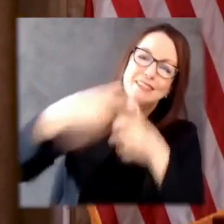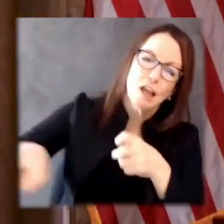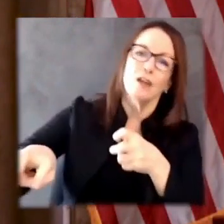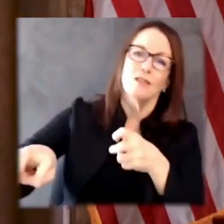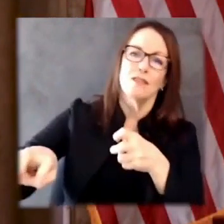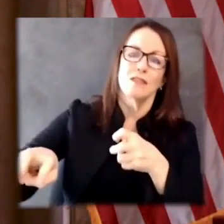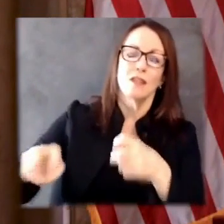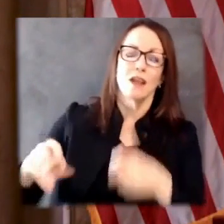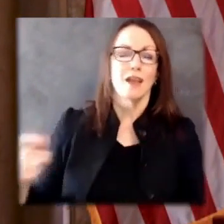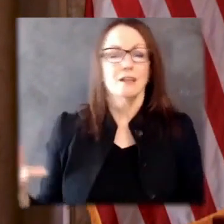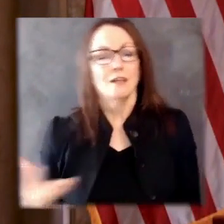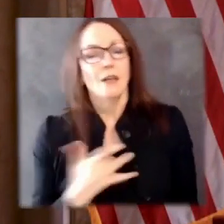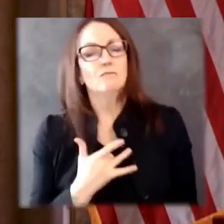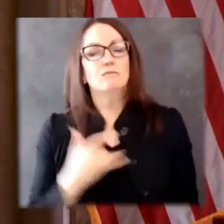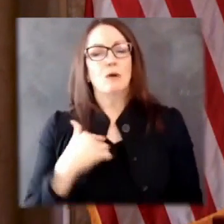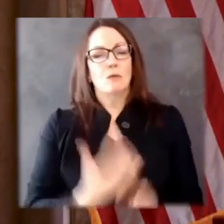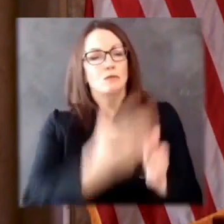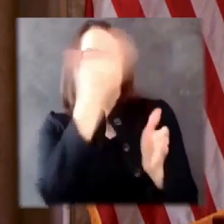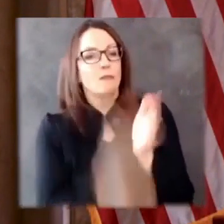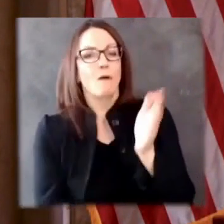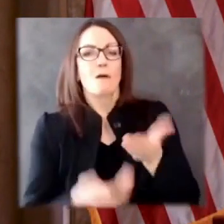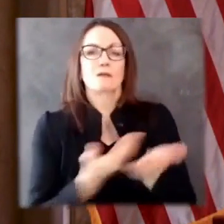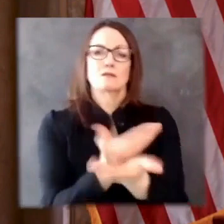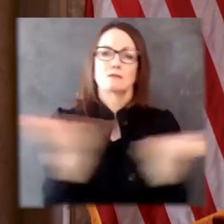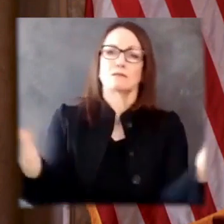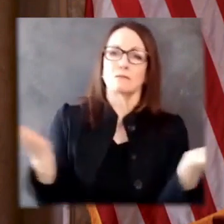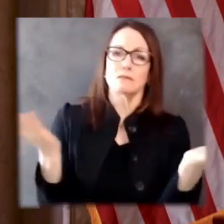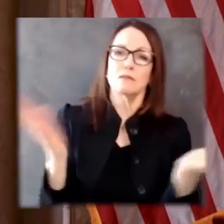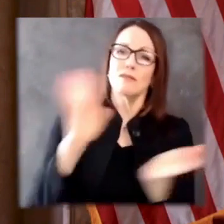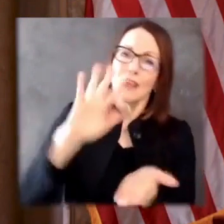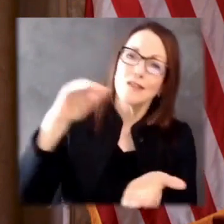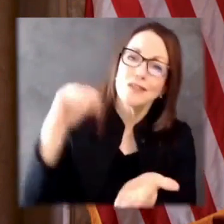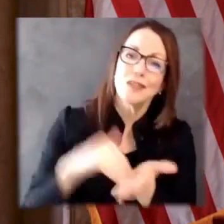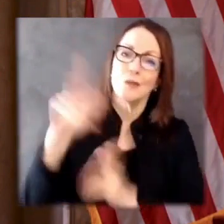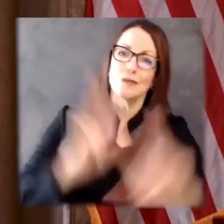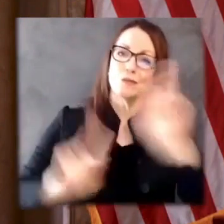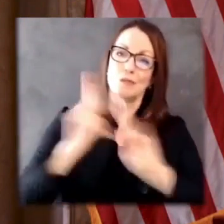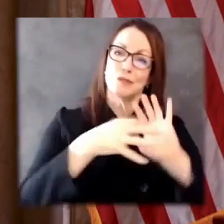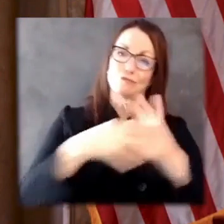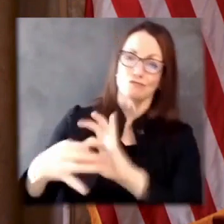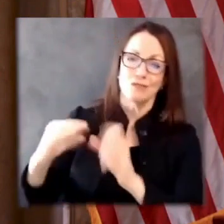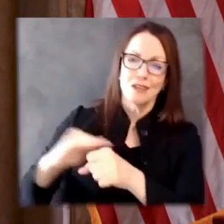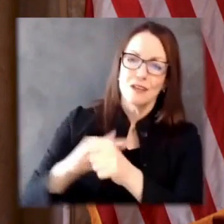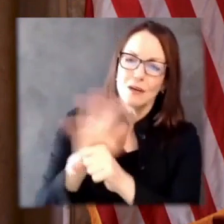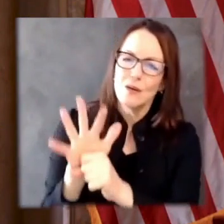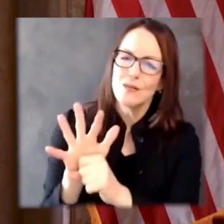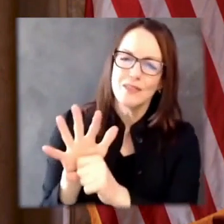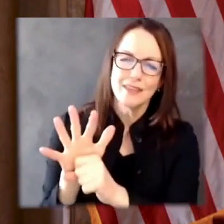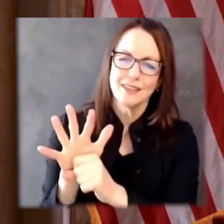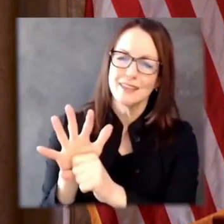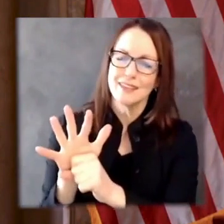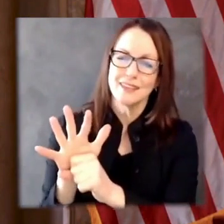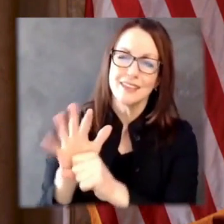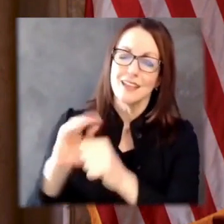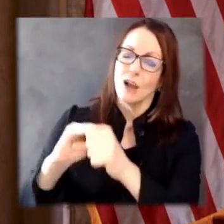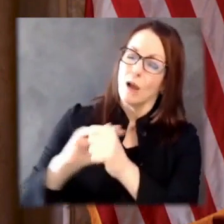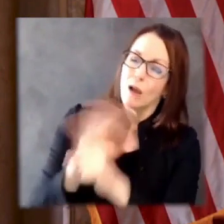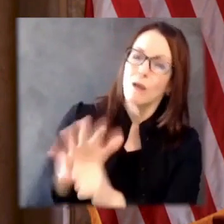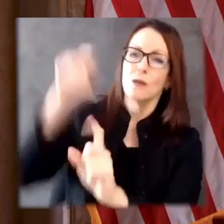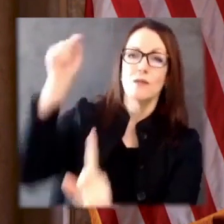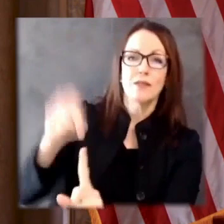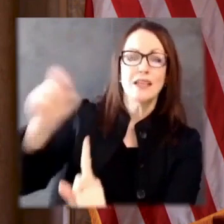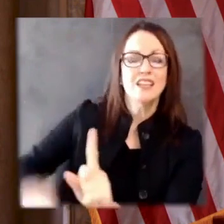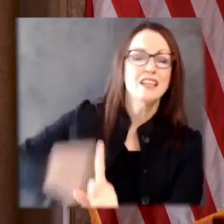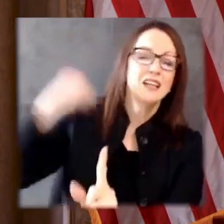time we'd lost more than 5,000 of our family members, friends, and neighbors due to the worst public health